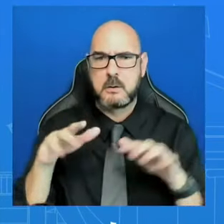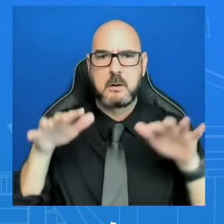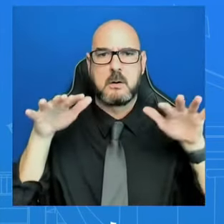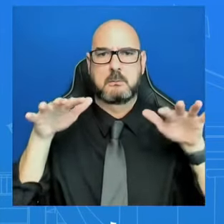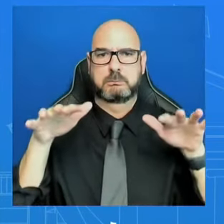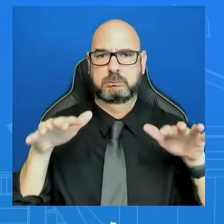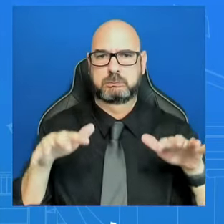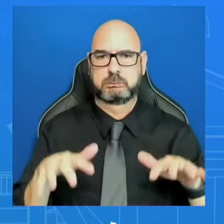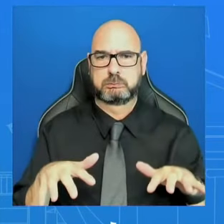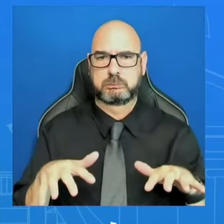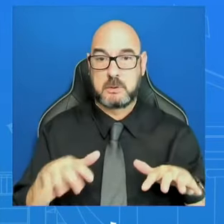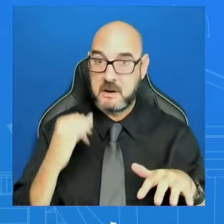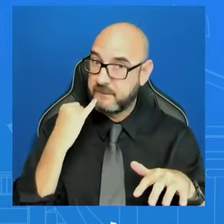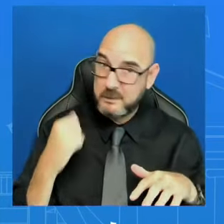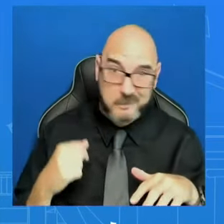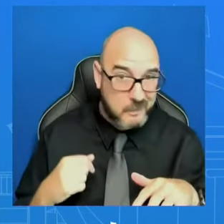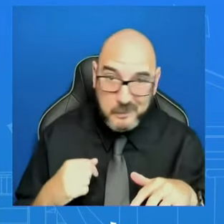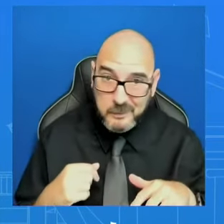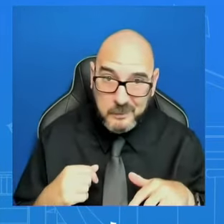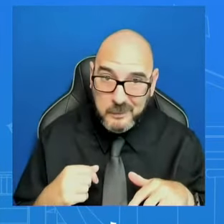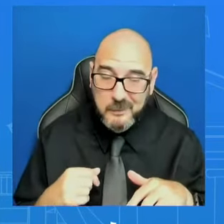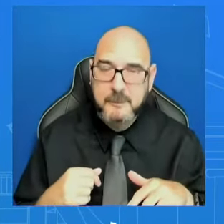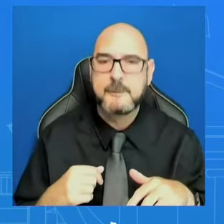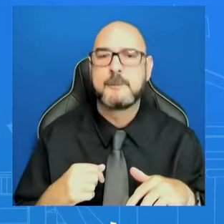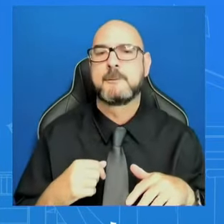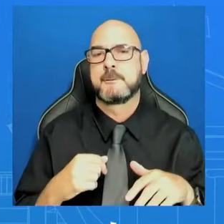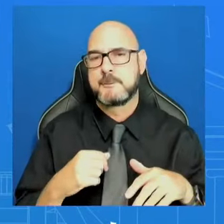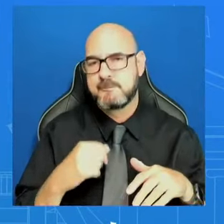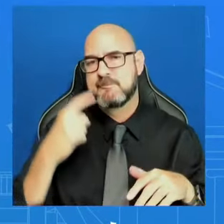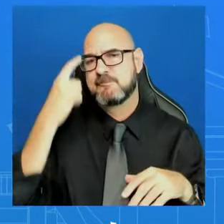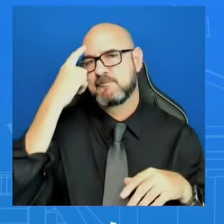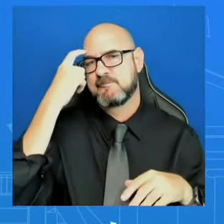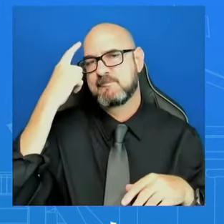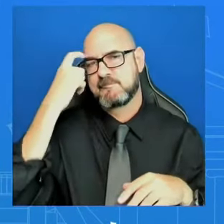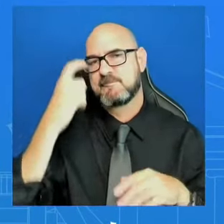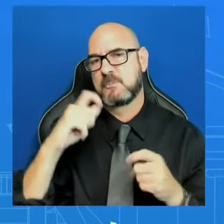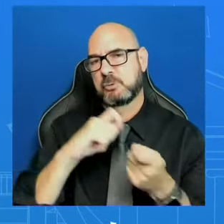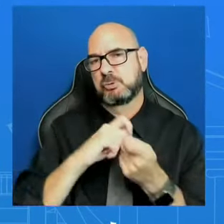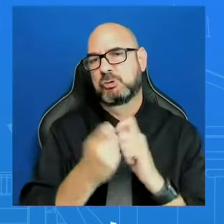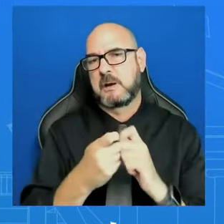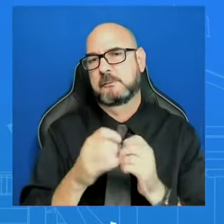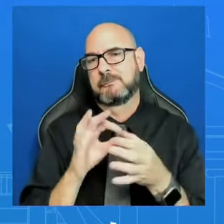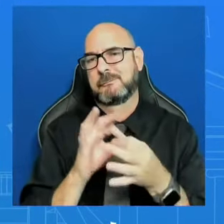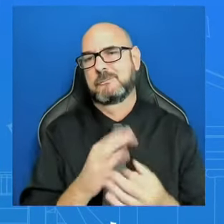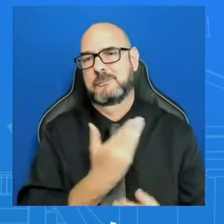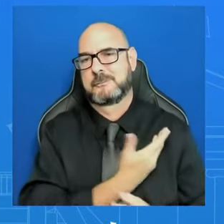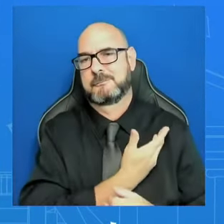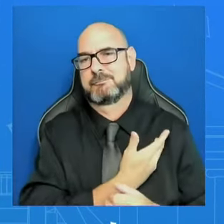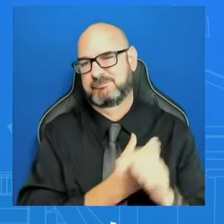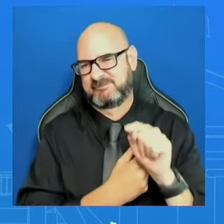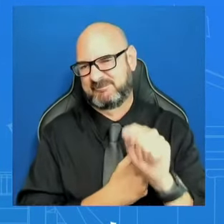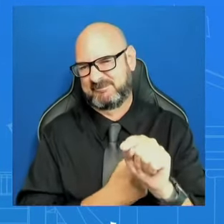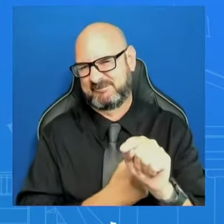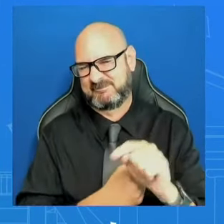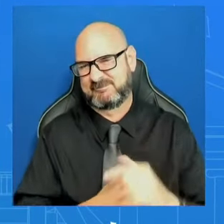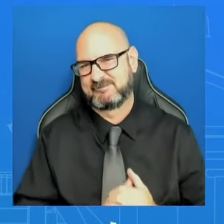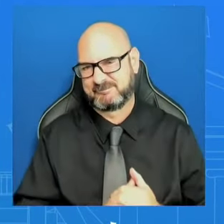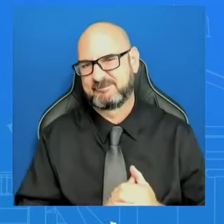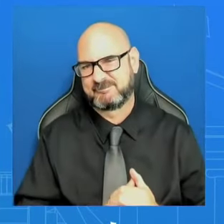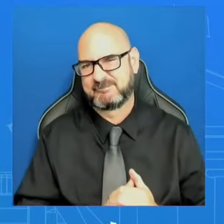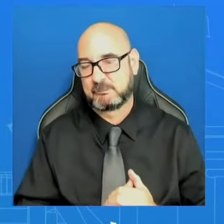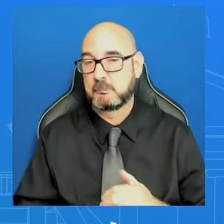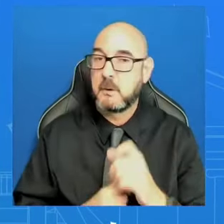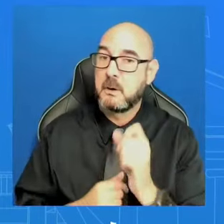policy choices with respect to Gaza. And one of the seven aid workers was obviously a dual American citizen. Did the prime minister